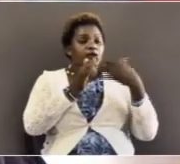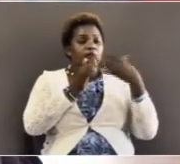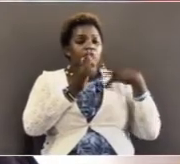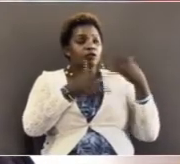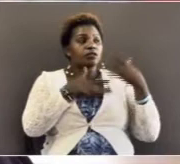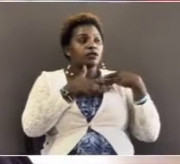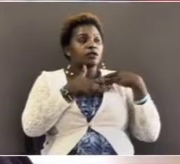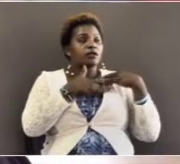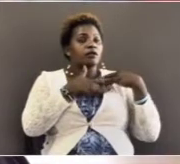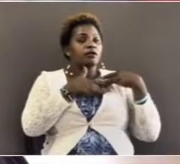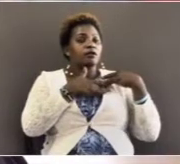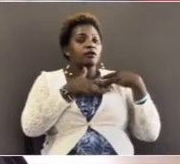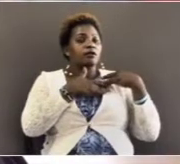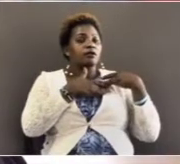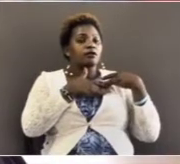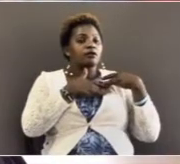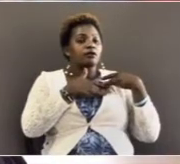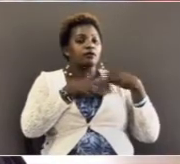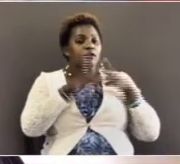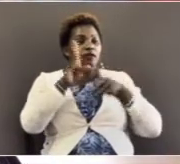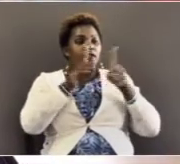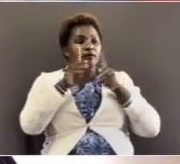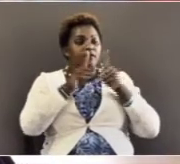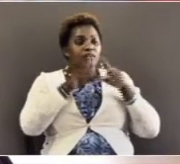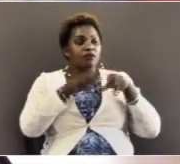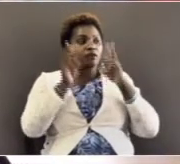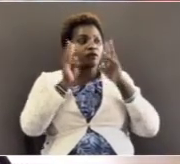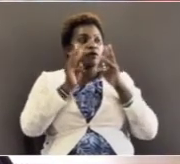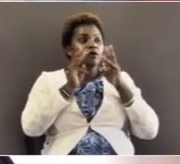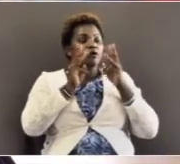concern like the travelers on the road